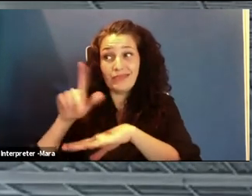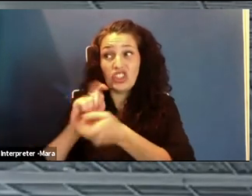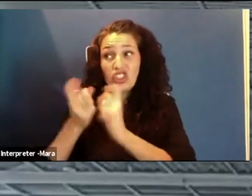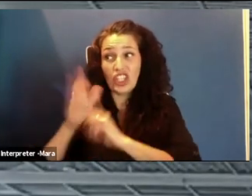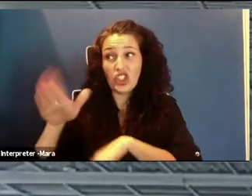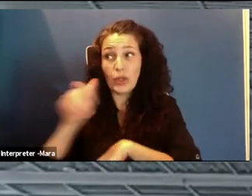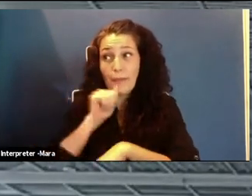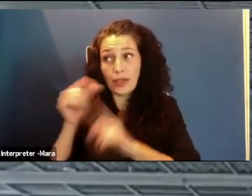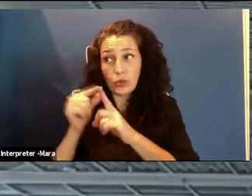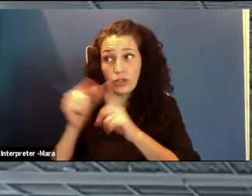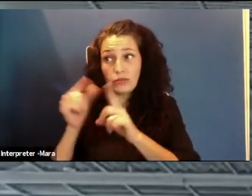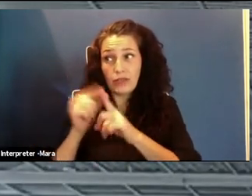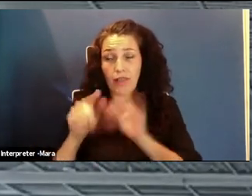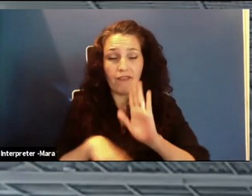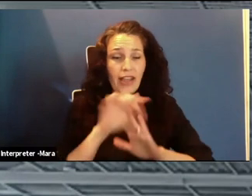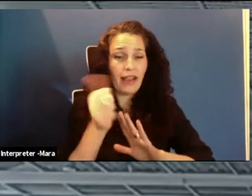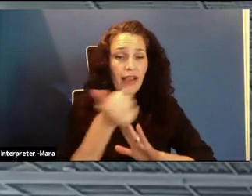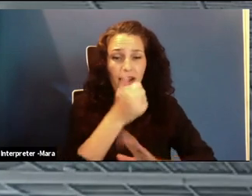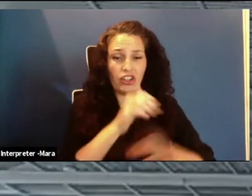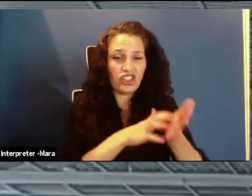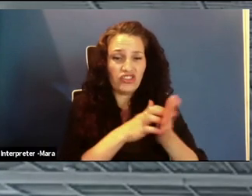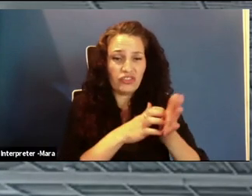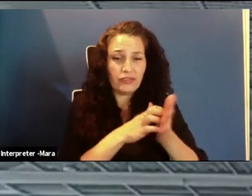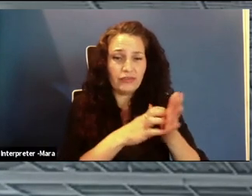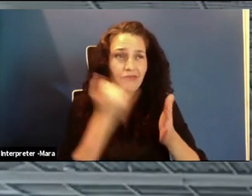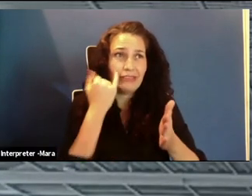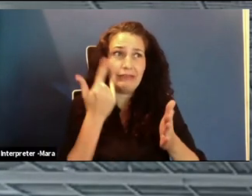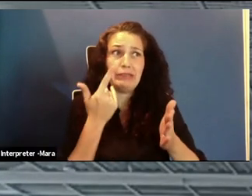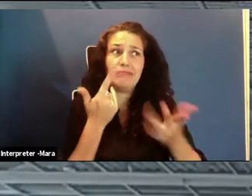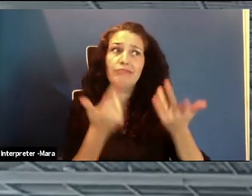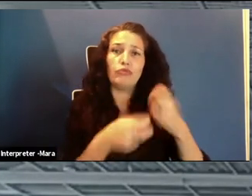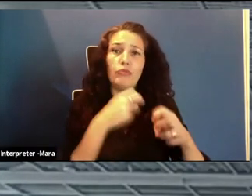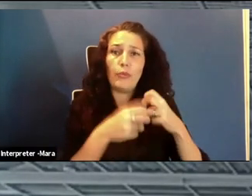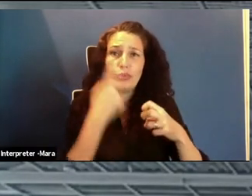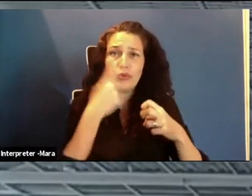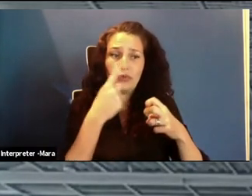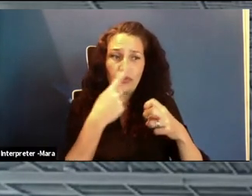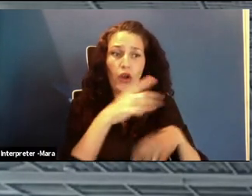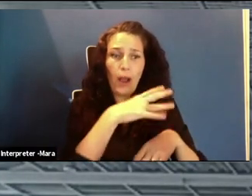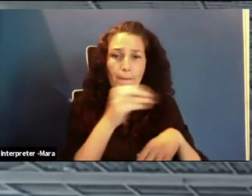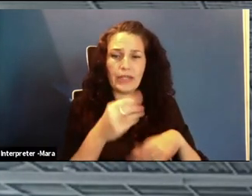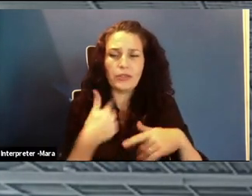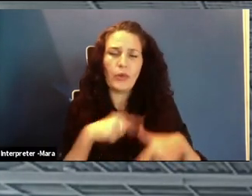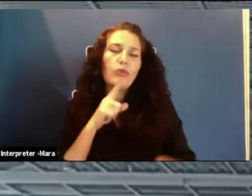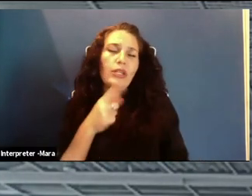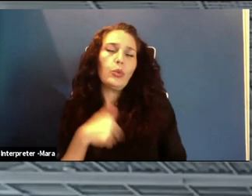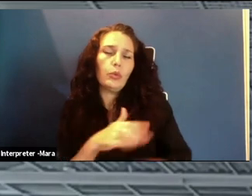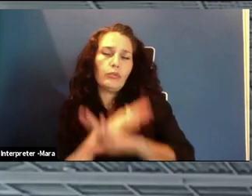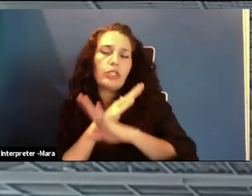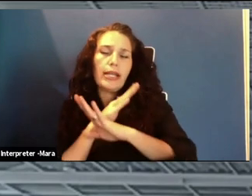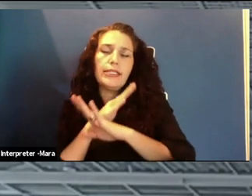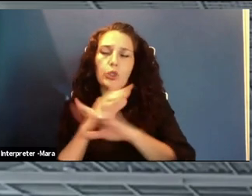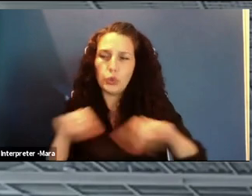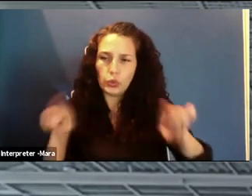vulnerabilities for sale that could compromise a company. Essentially, we're working to protect you and